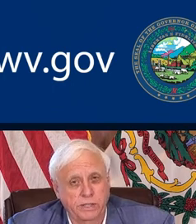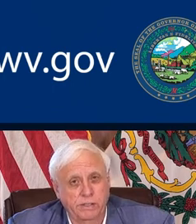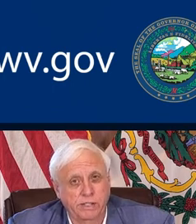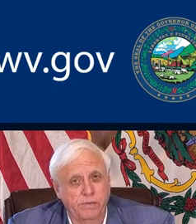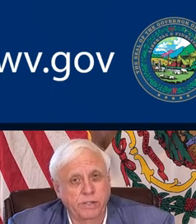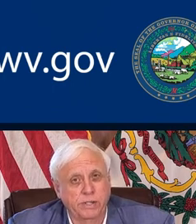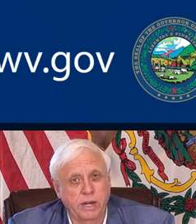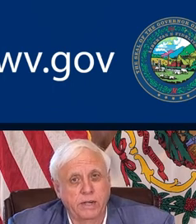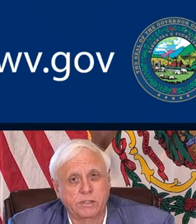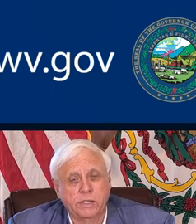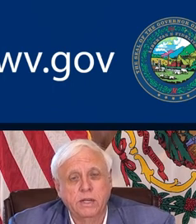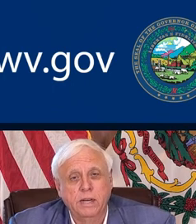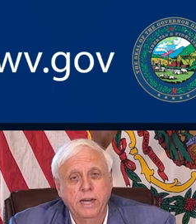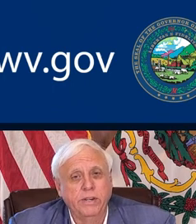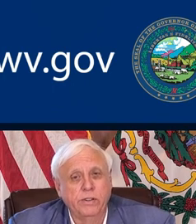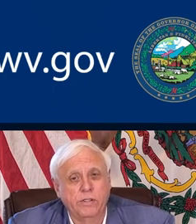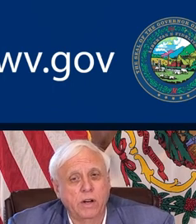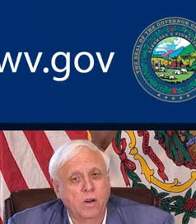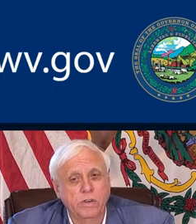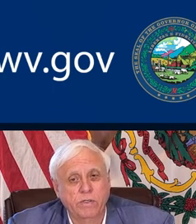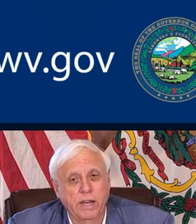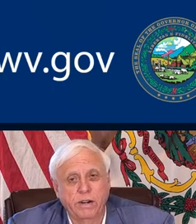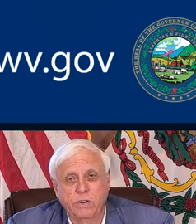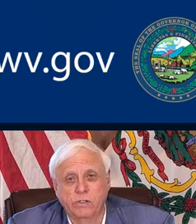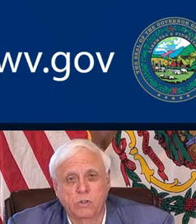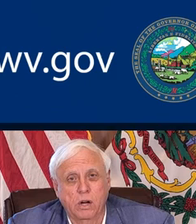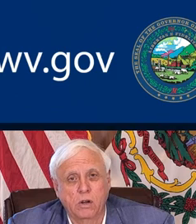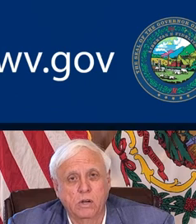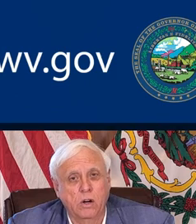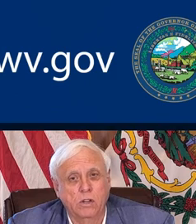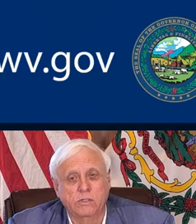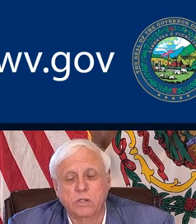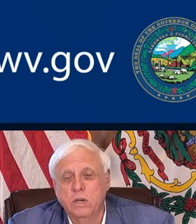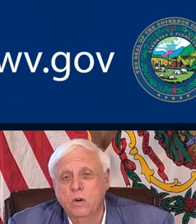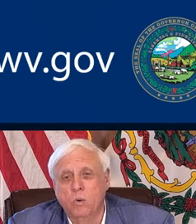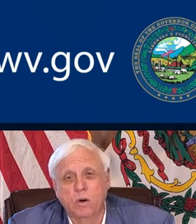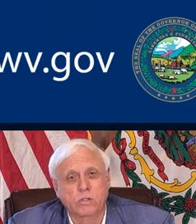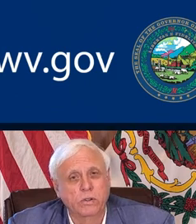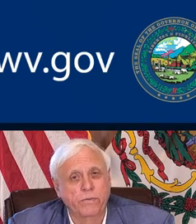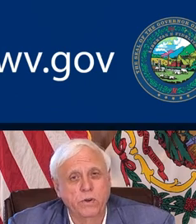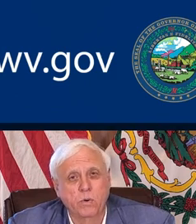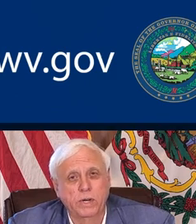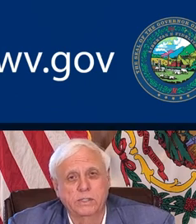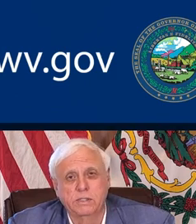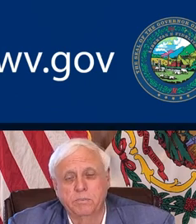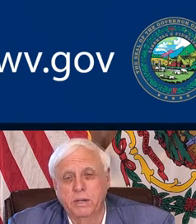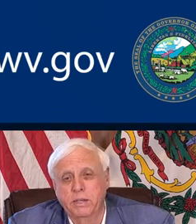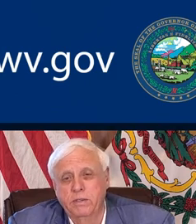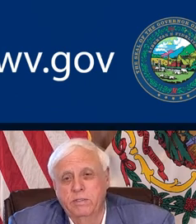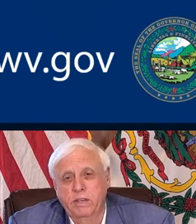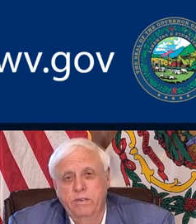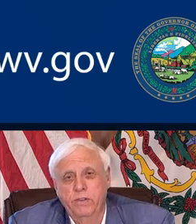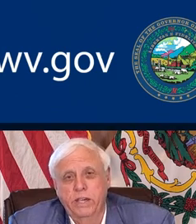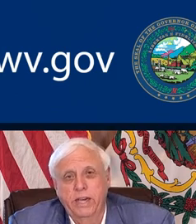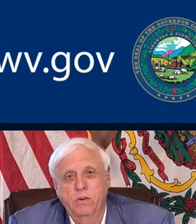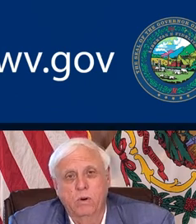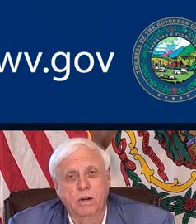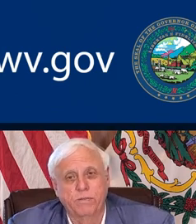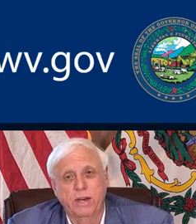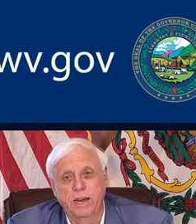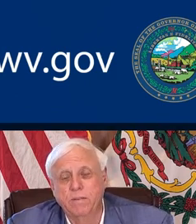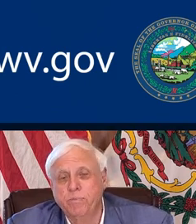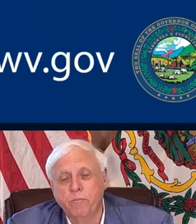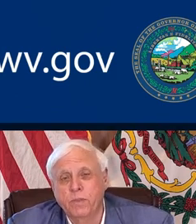really significant dollars. And all you've got to do is call us, walk through a few questions and see if you can